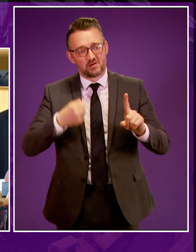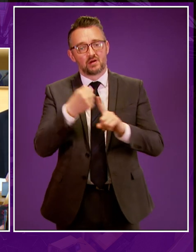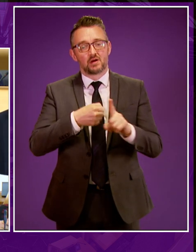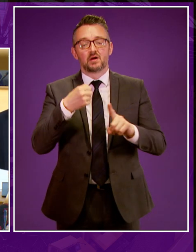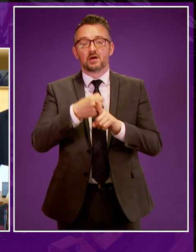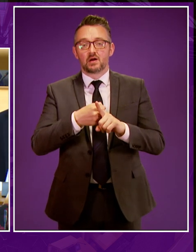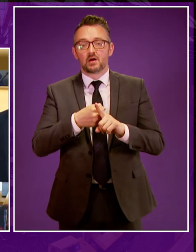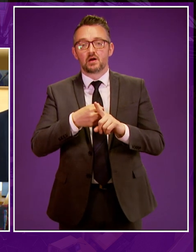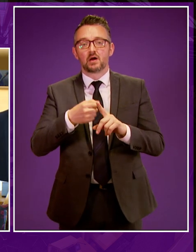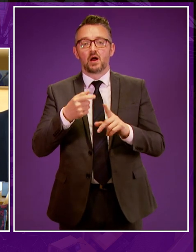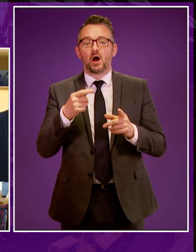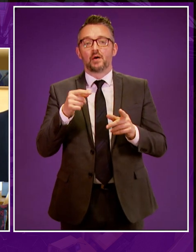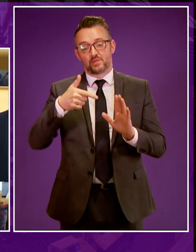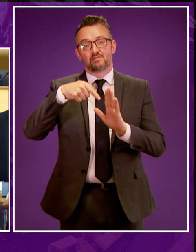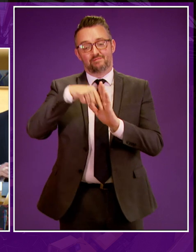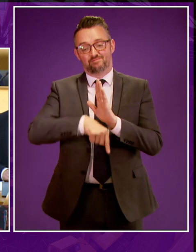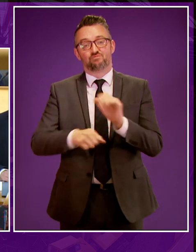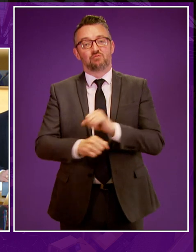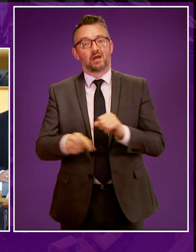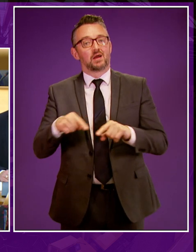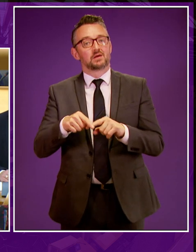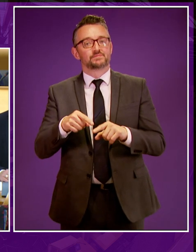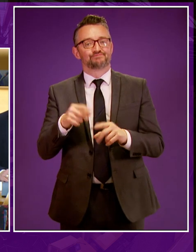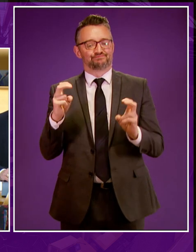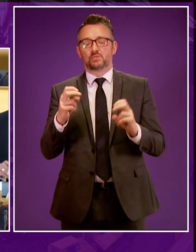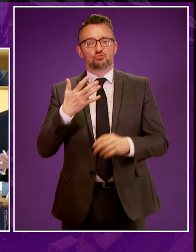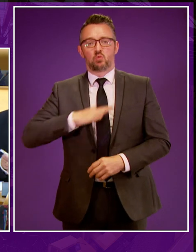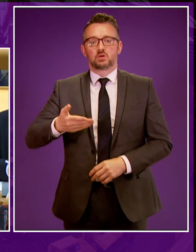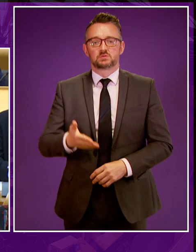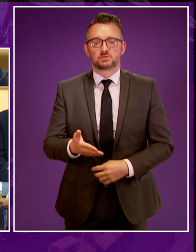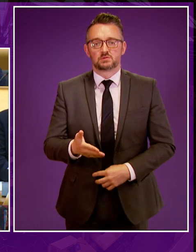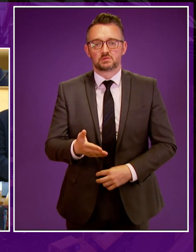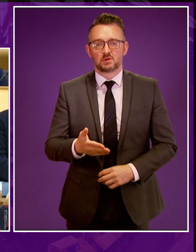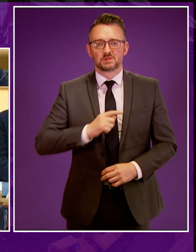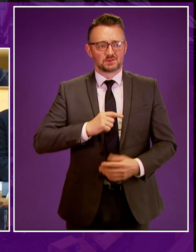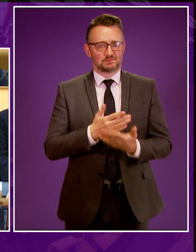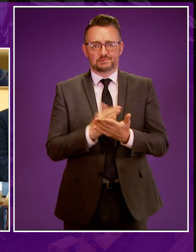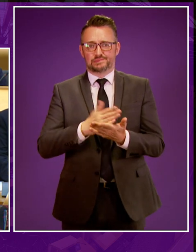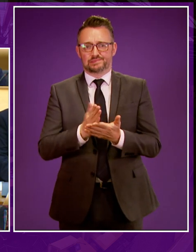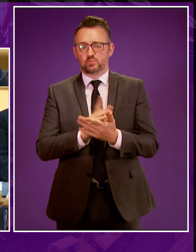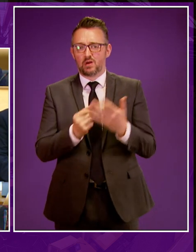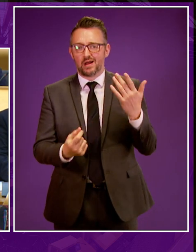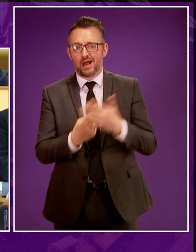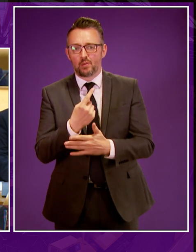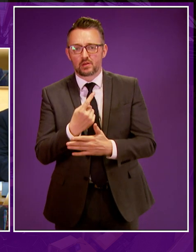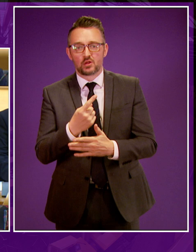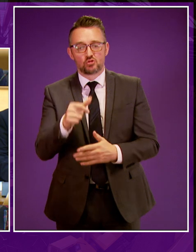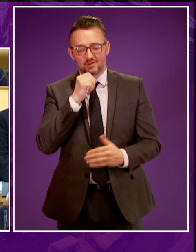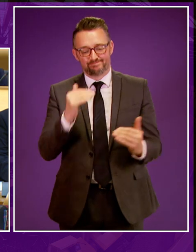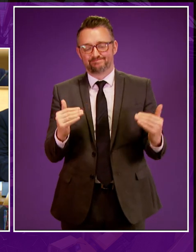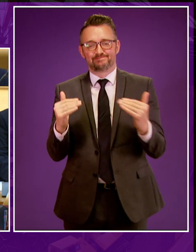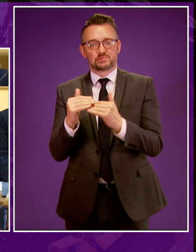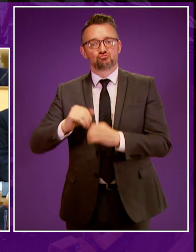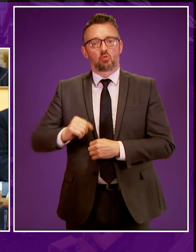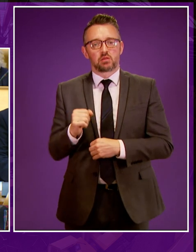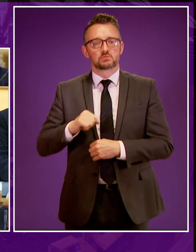extraction, commonly referred to as fracking, is an unwanted technology, misted in uncertainties and incompatible with Scotland's future as